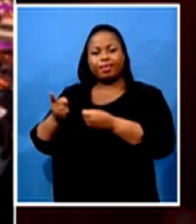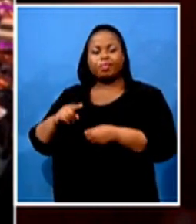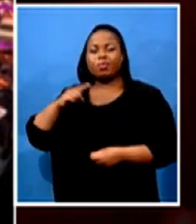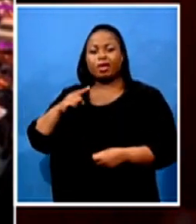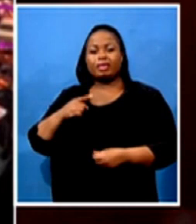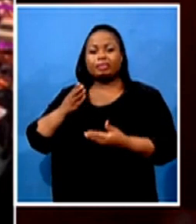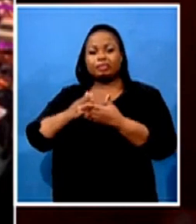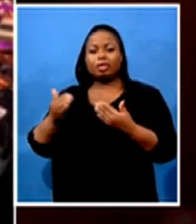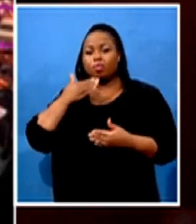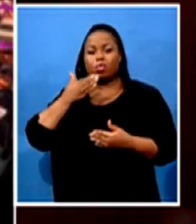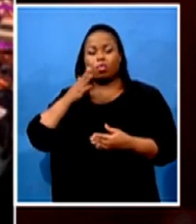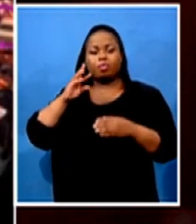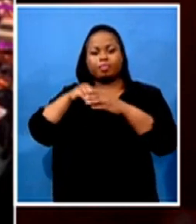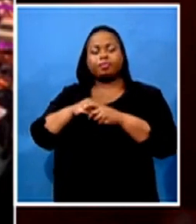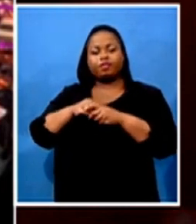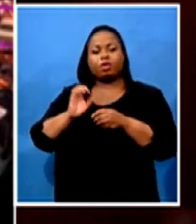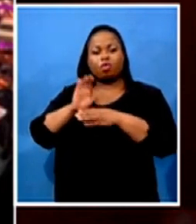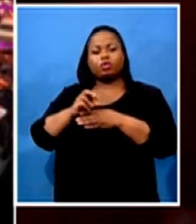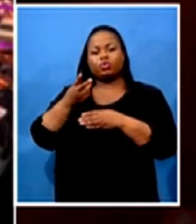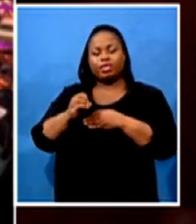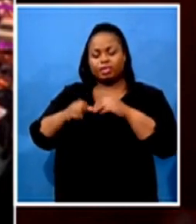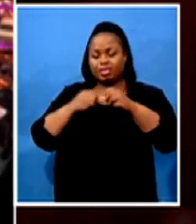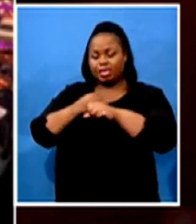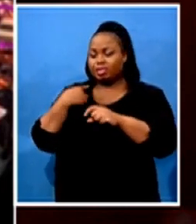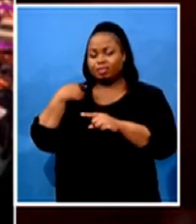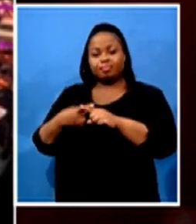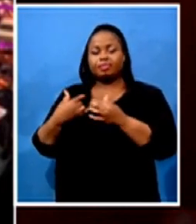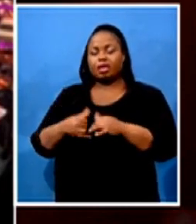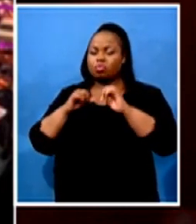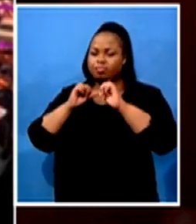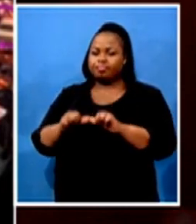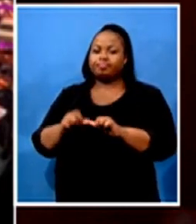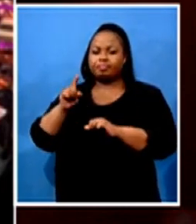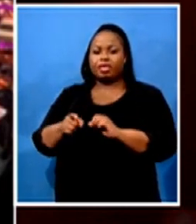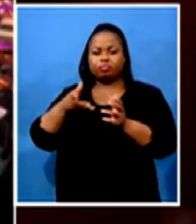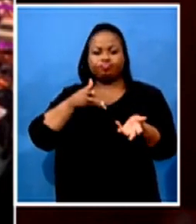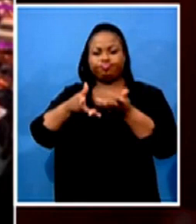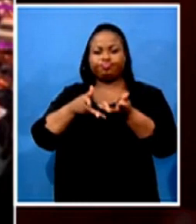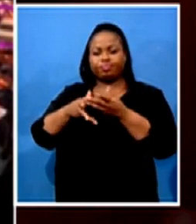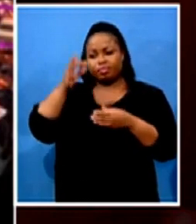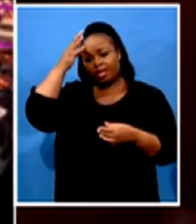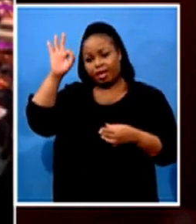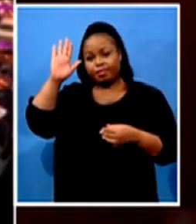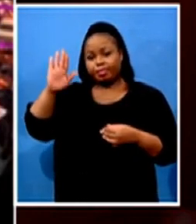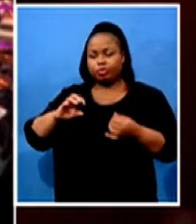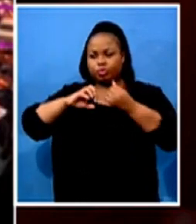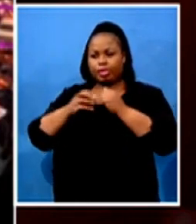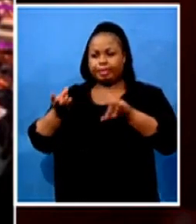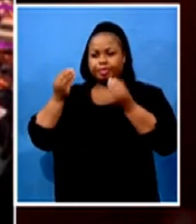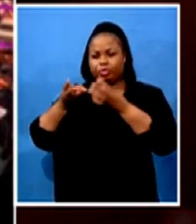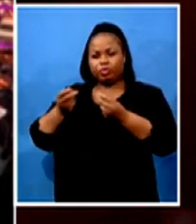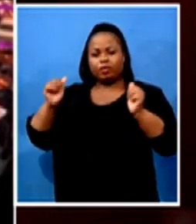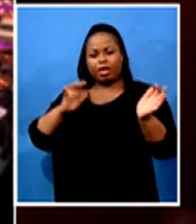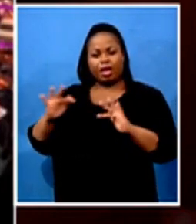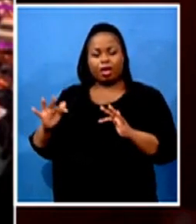Africa. So we need to continue to engage with governments to find resources and grants to be able to allow these businesses to